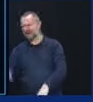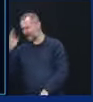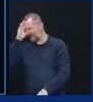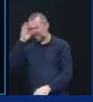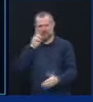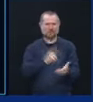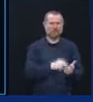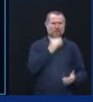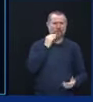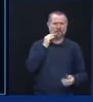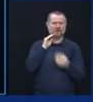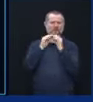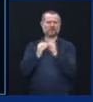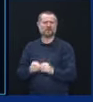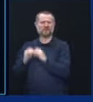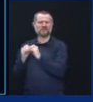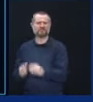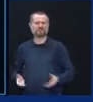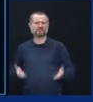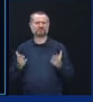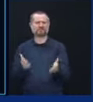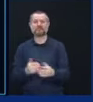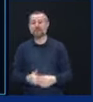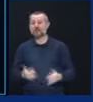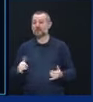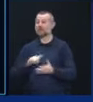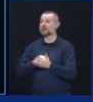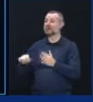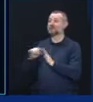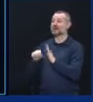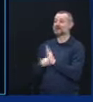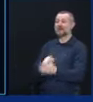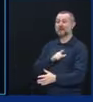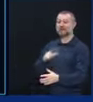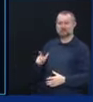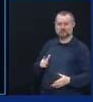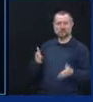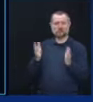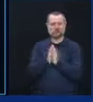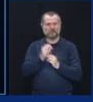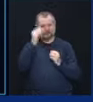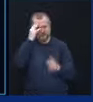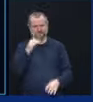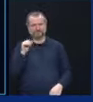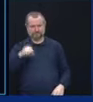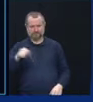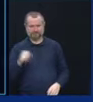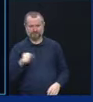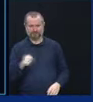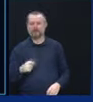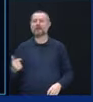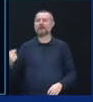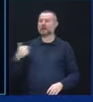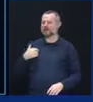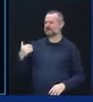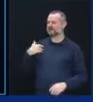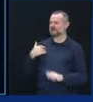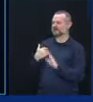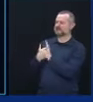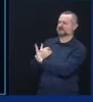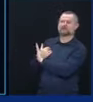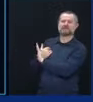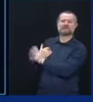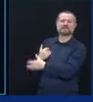New York state legislators requested information. Yes, they did. We said we would pause the state